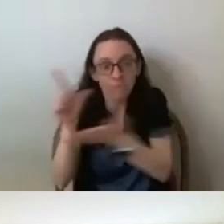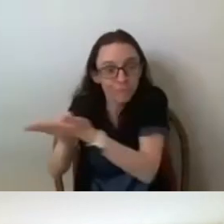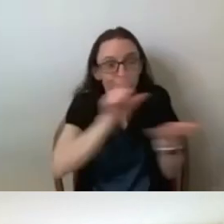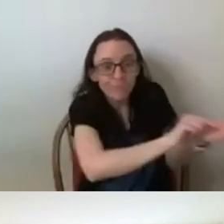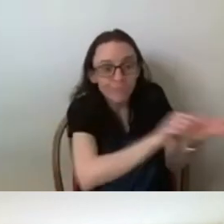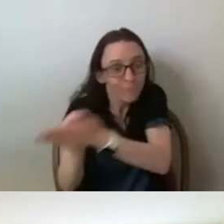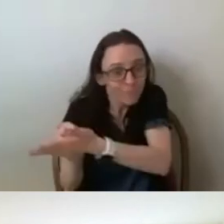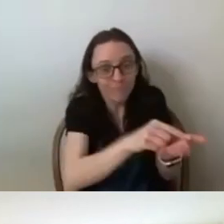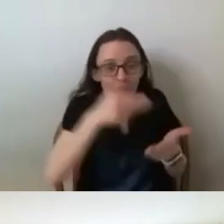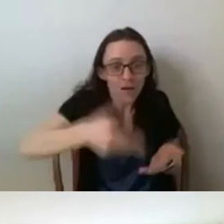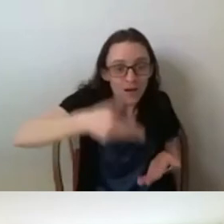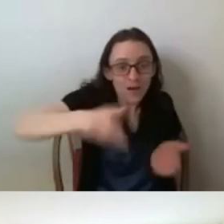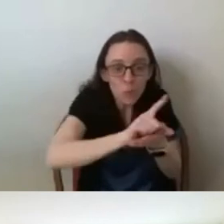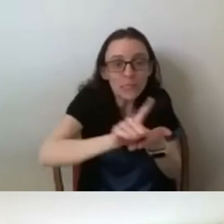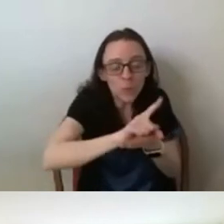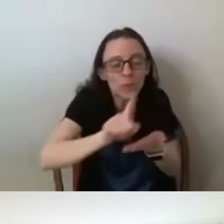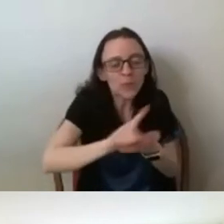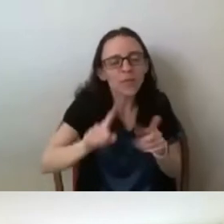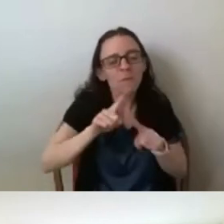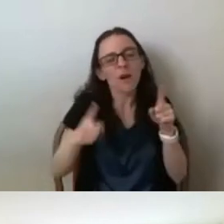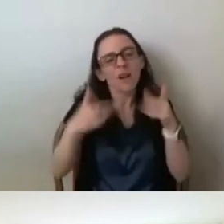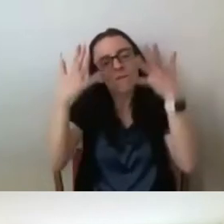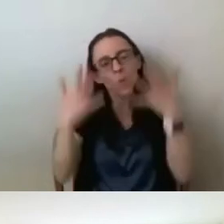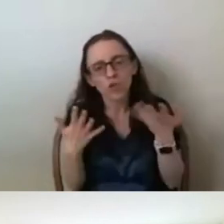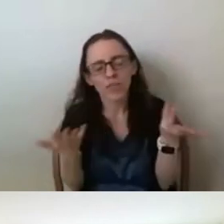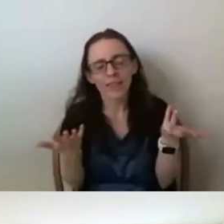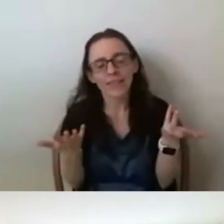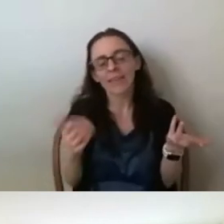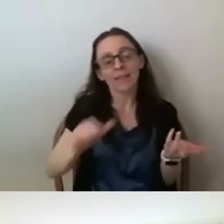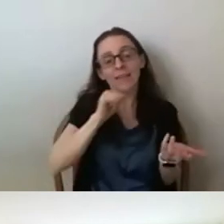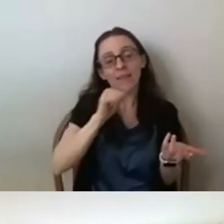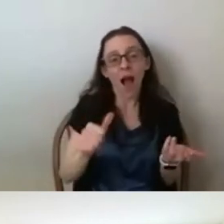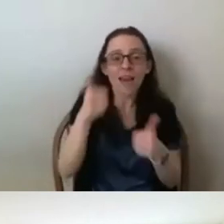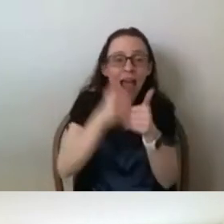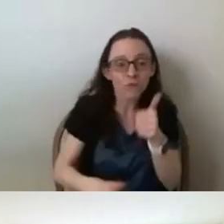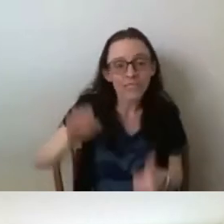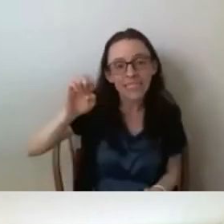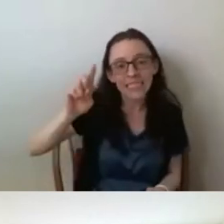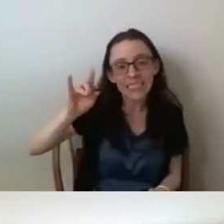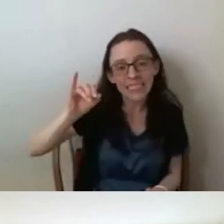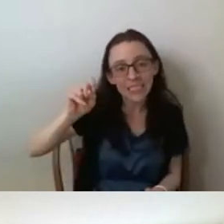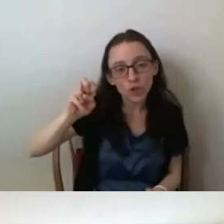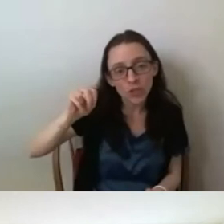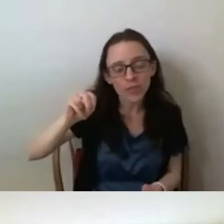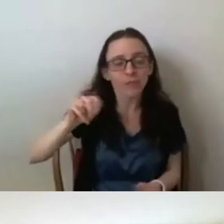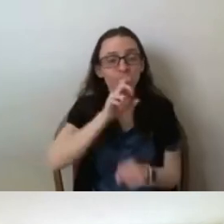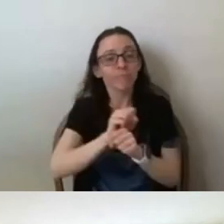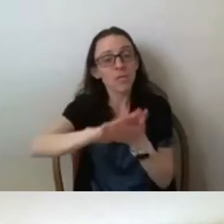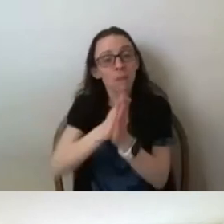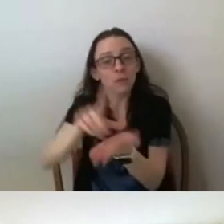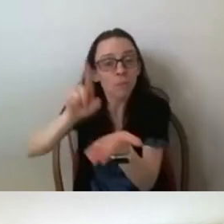a lot of there are a lot of holes in them just because not every edition is always published or sometimes one